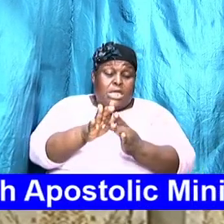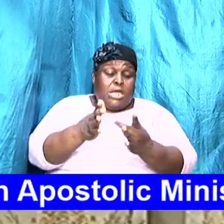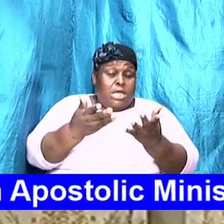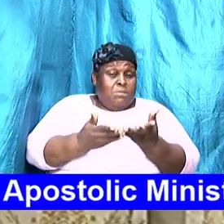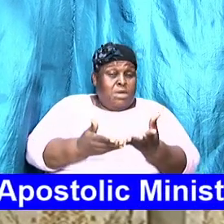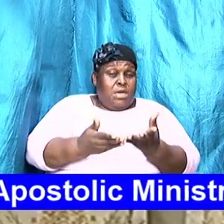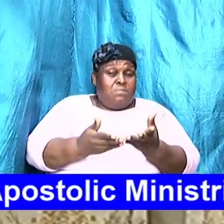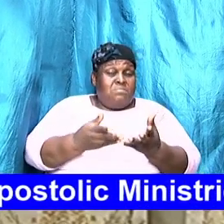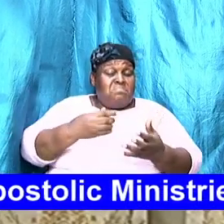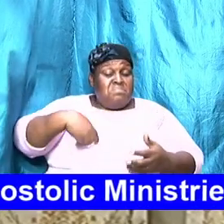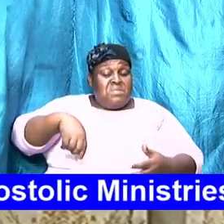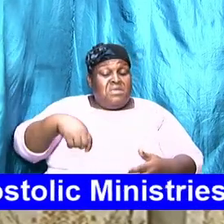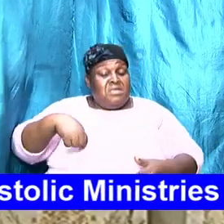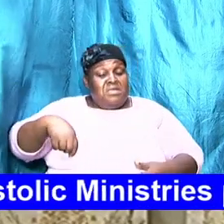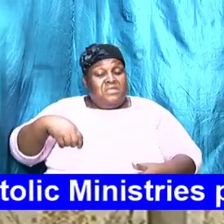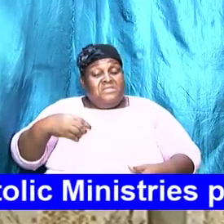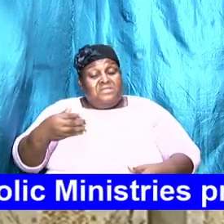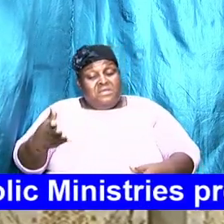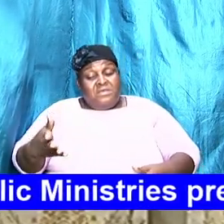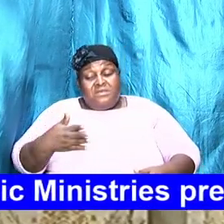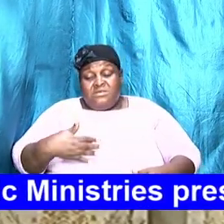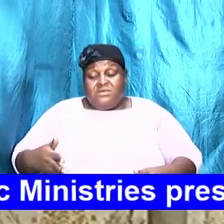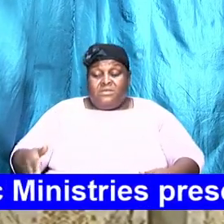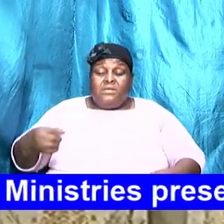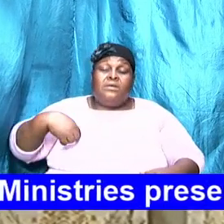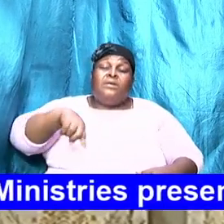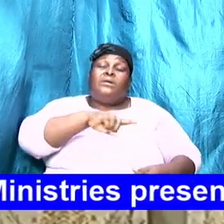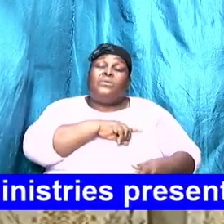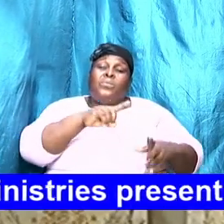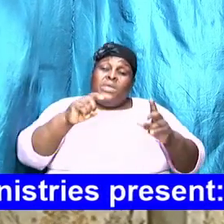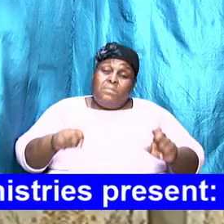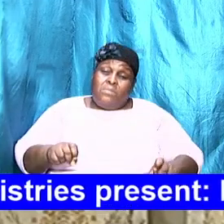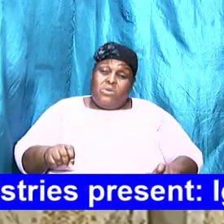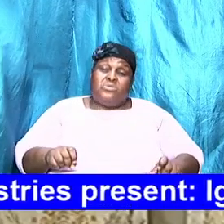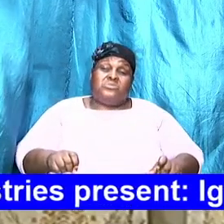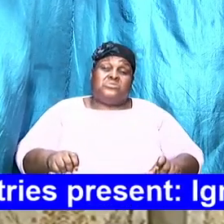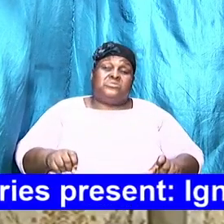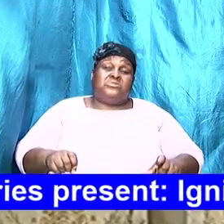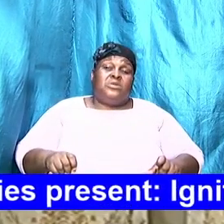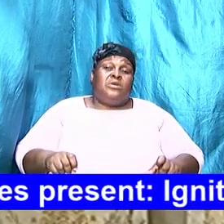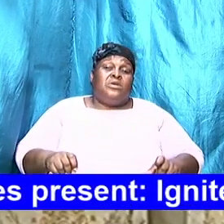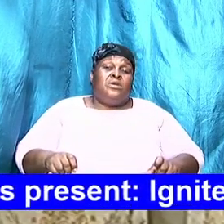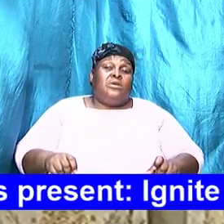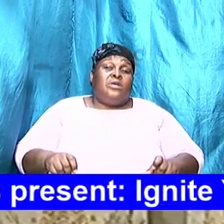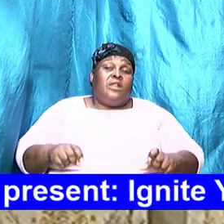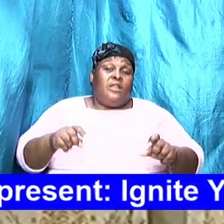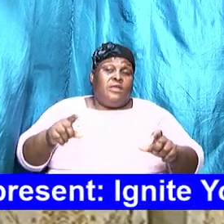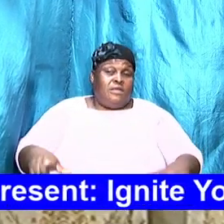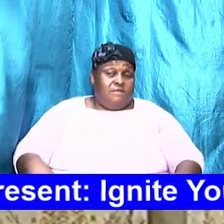pursue because they are in the word of God. And we have to align ourselves accordingly.